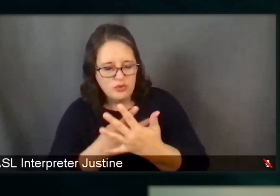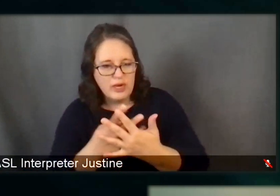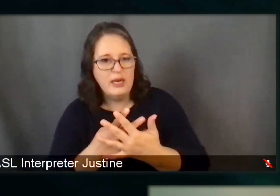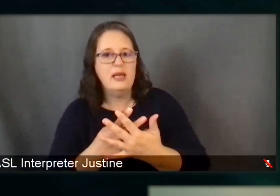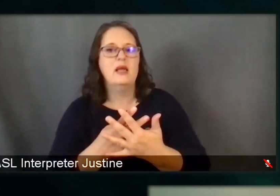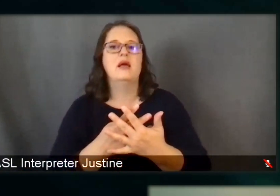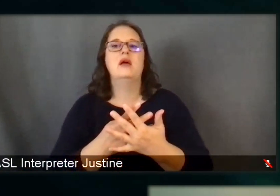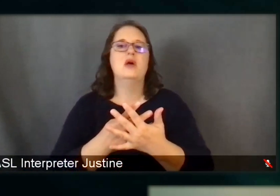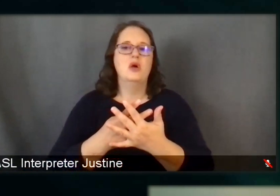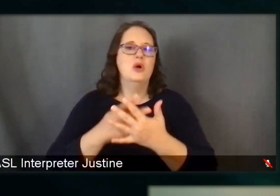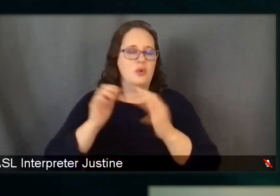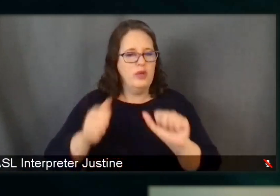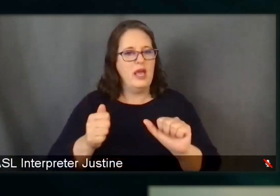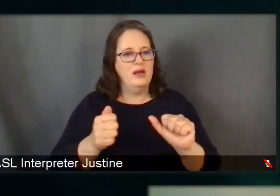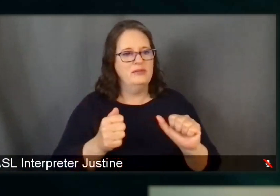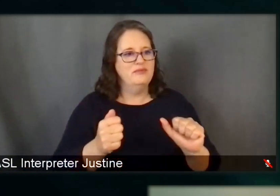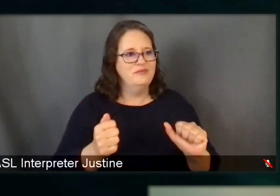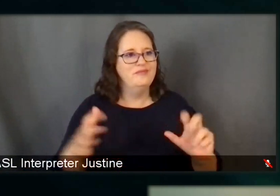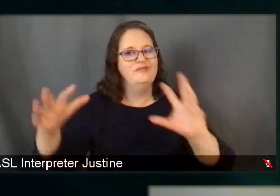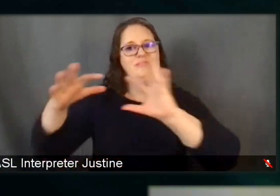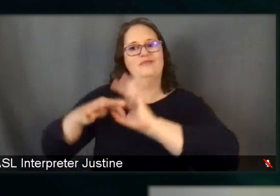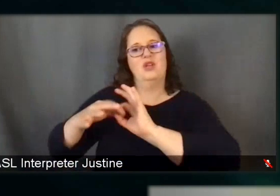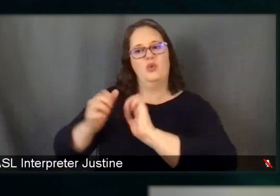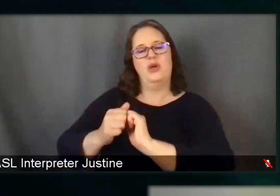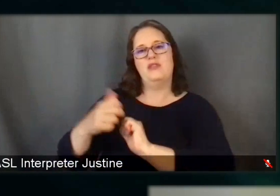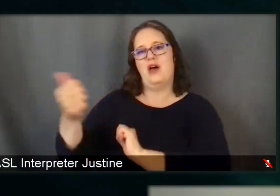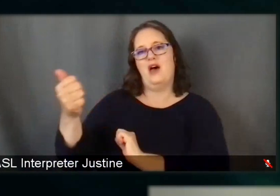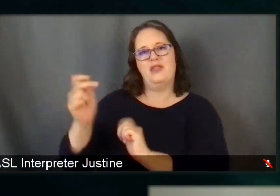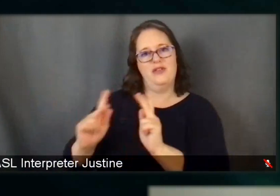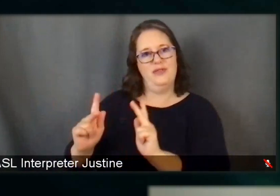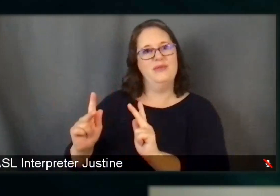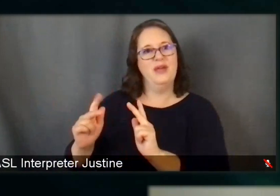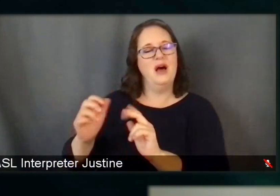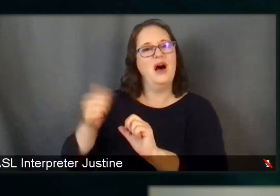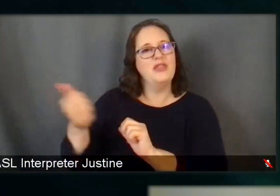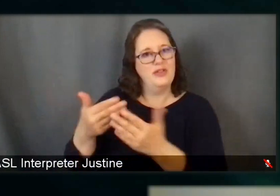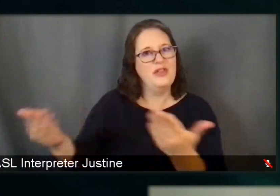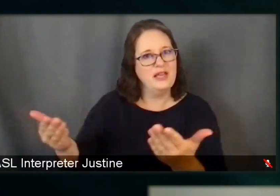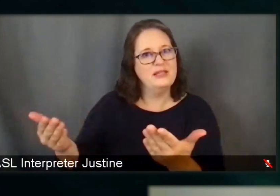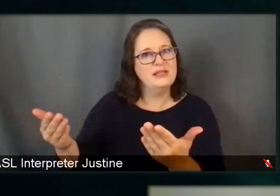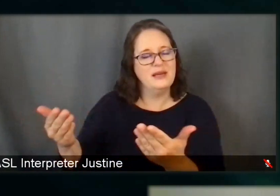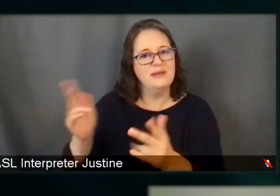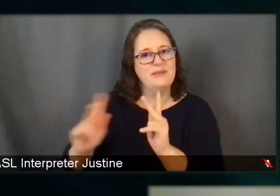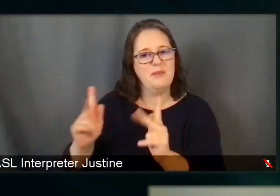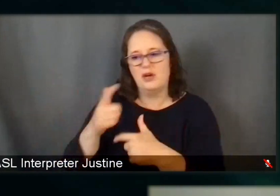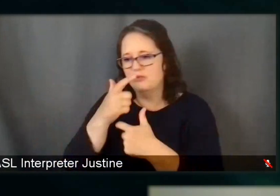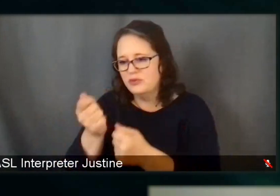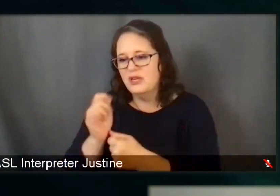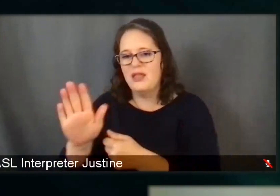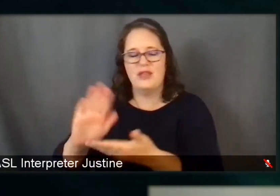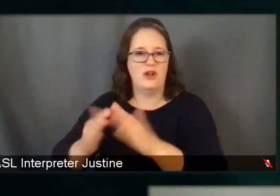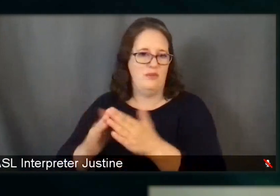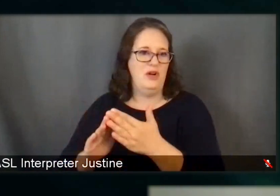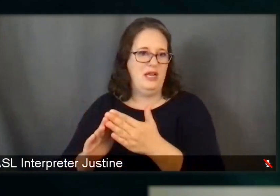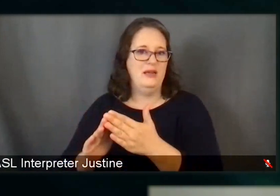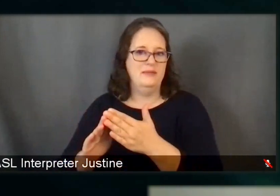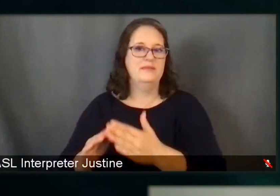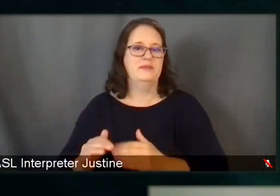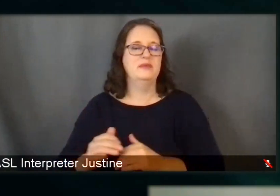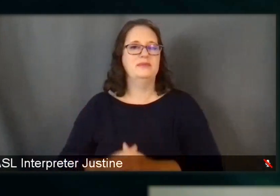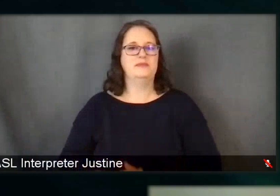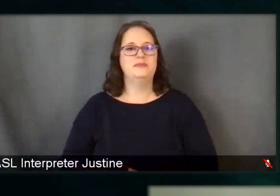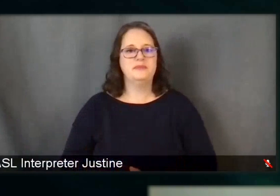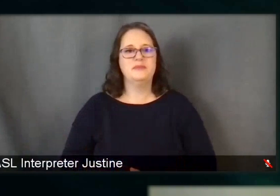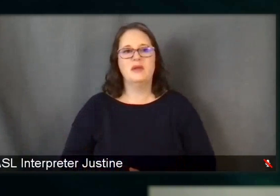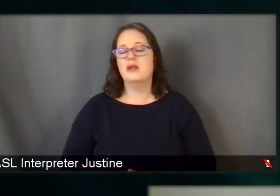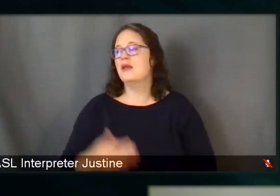socially. And communities are, are best positioned to help drive how that can look and how to structure that. Stephen,